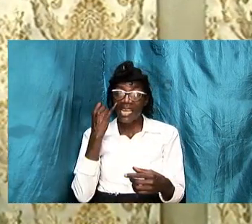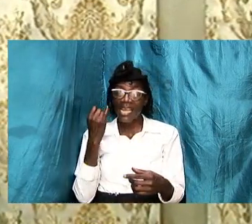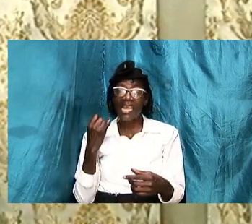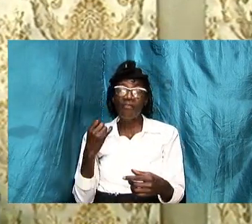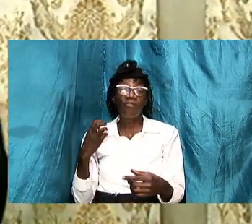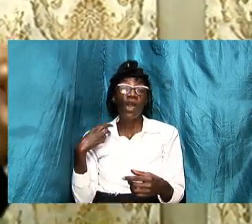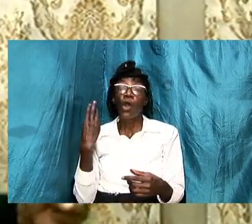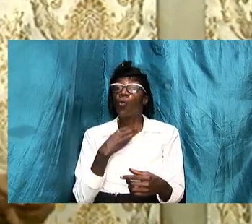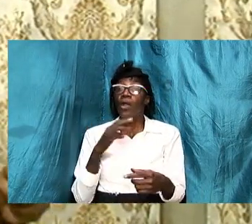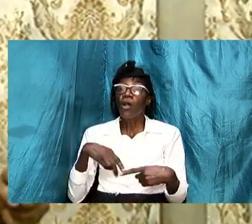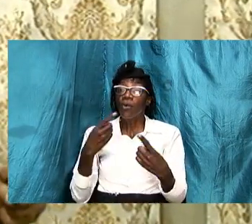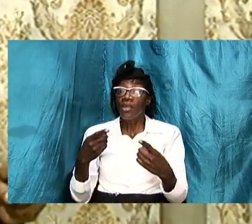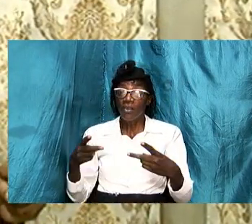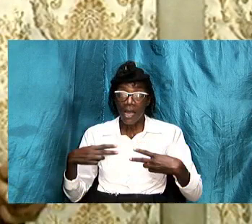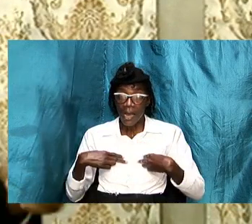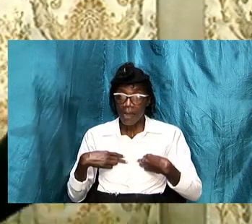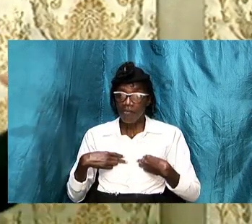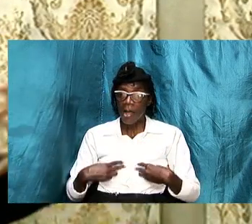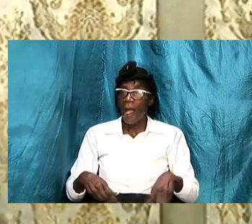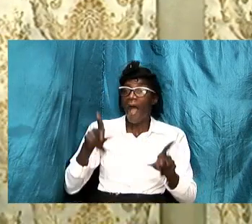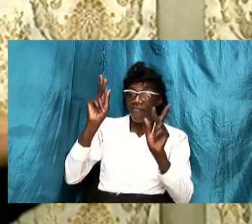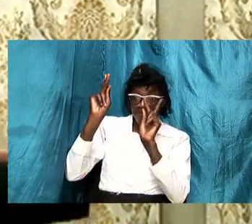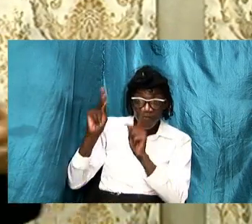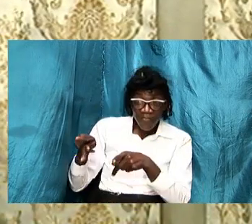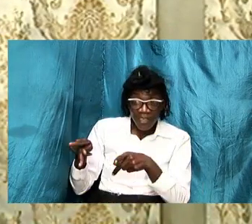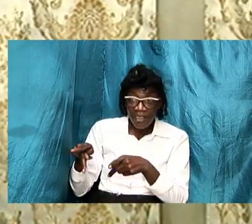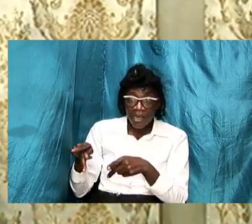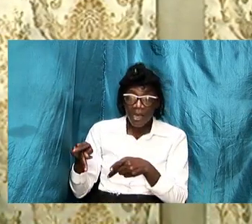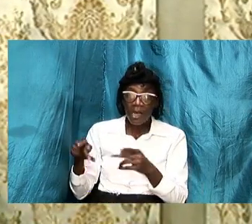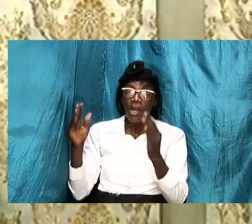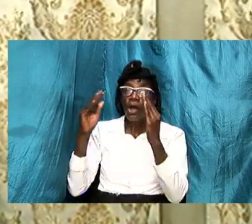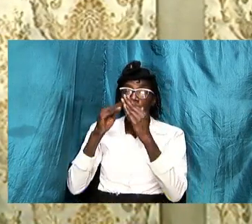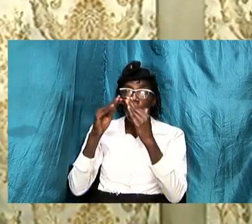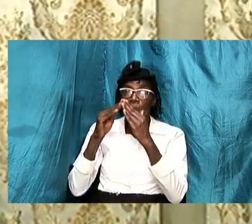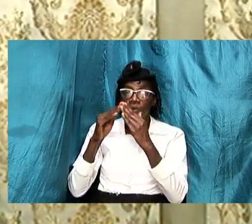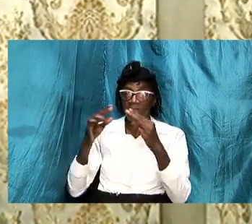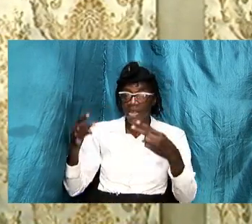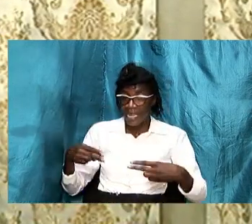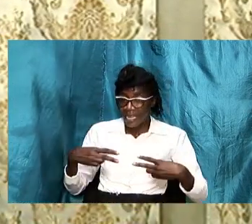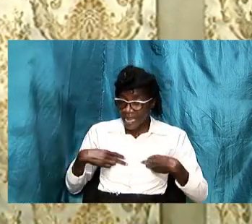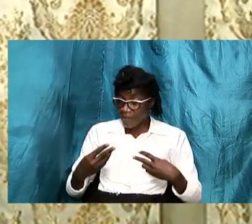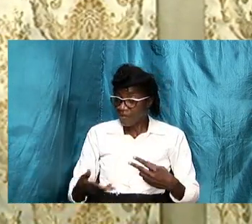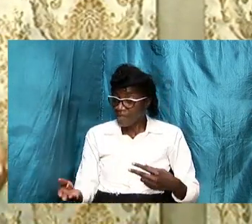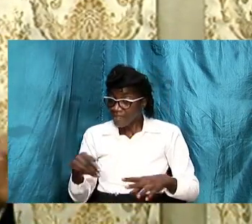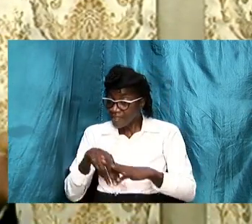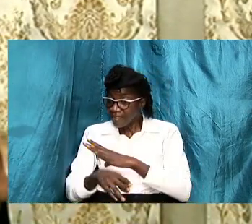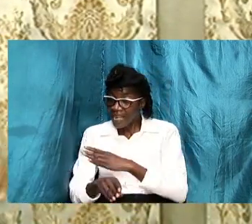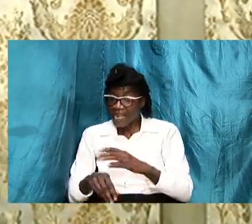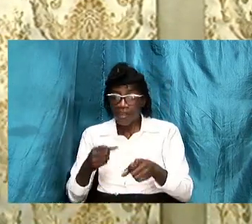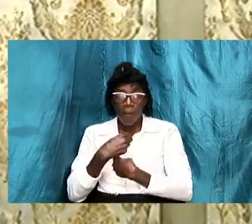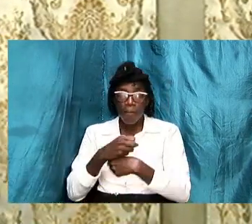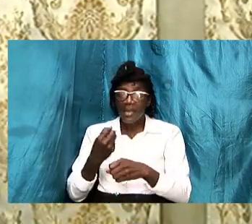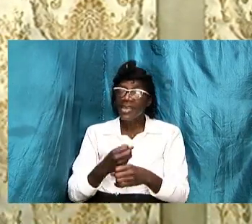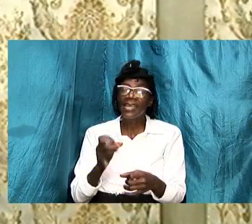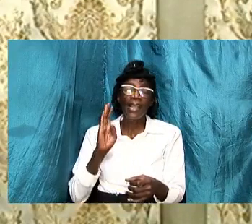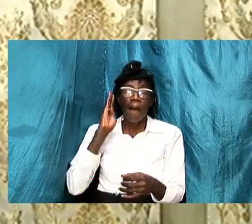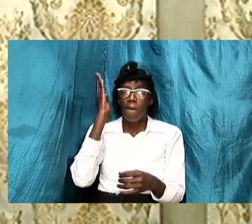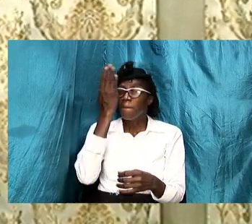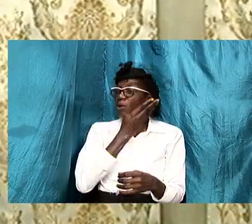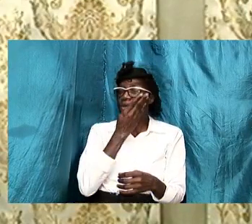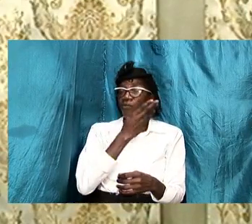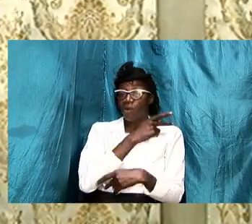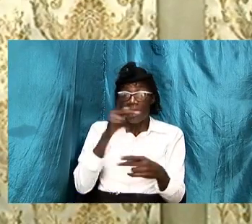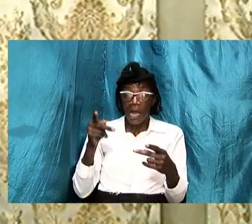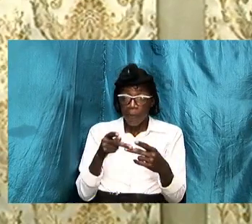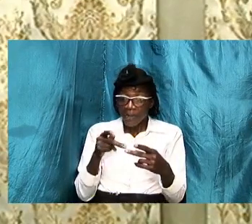physical house that has things inside to make it beautiful and accommodating and a place where we